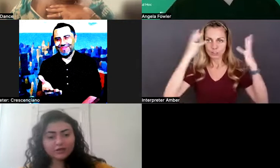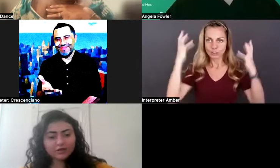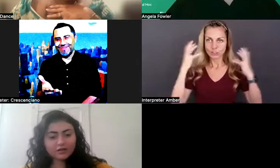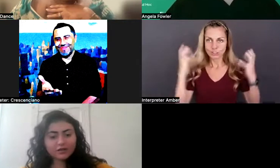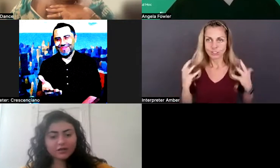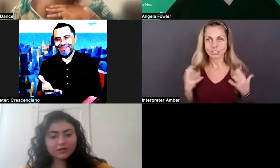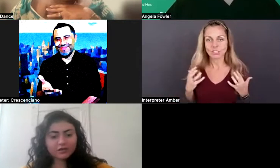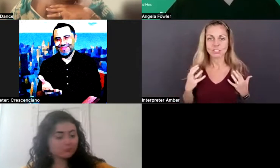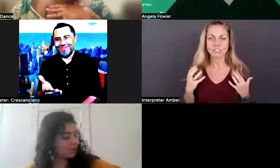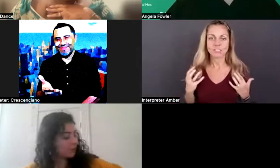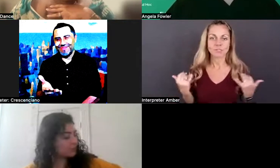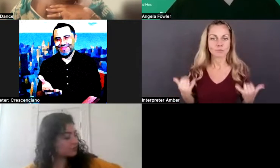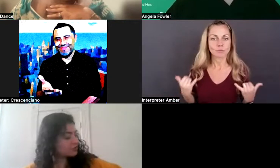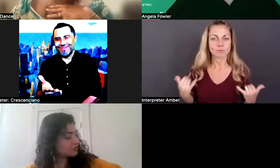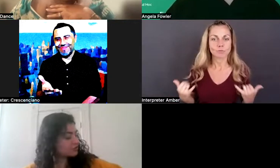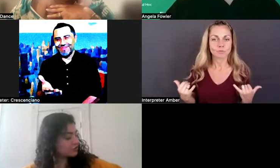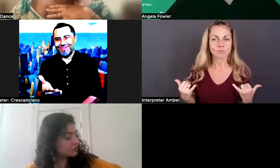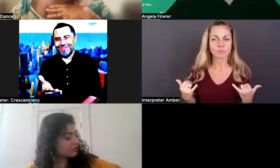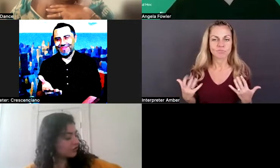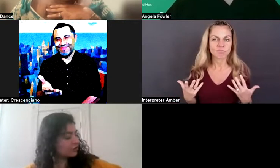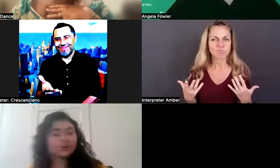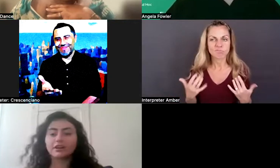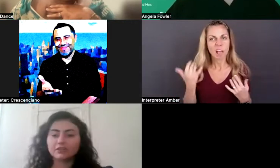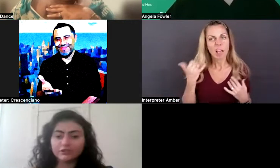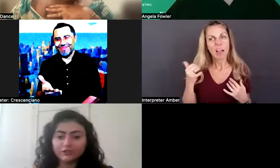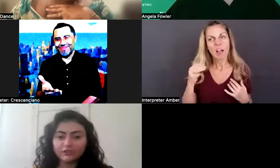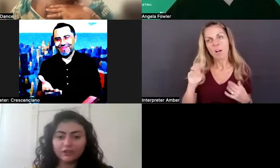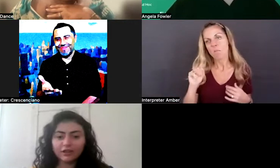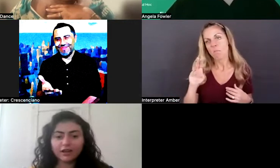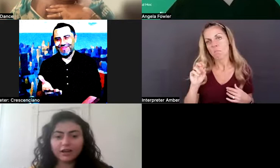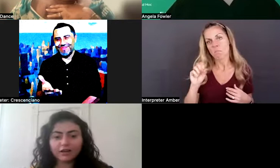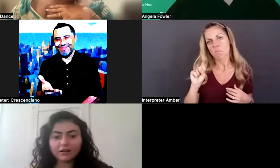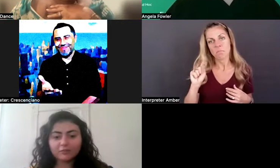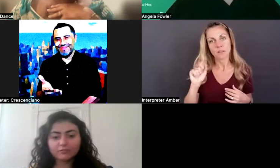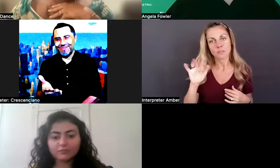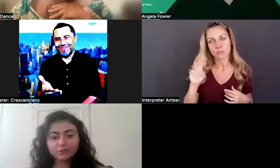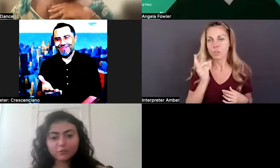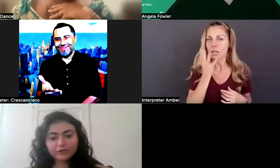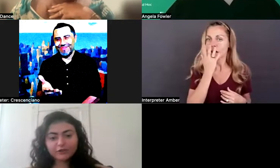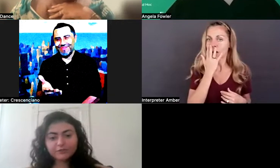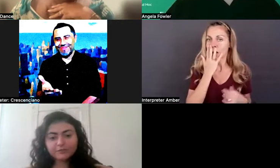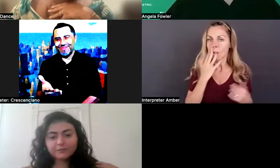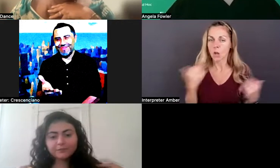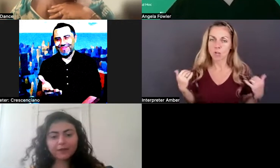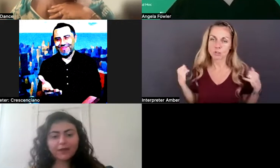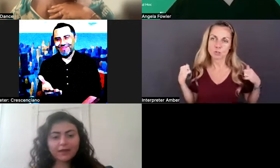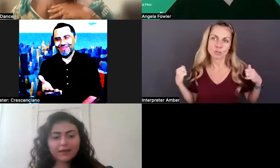wearing, um, mustard, yellow colored, um, sweater.